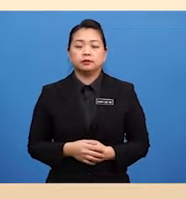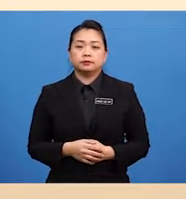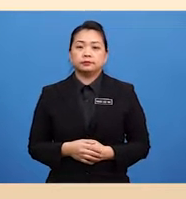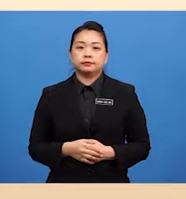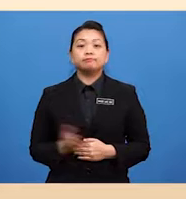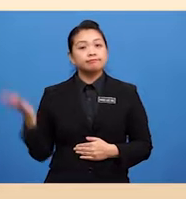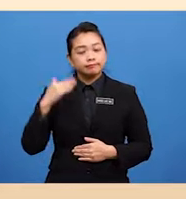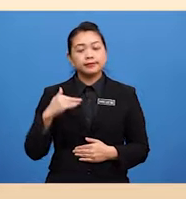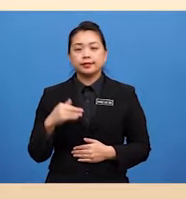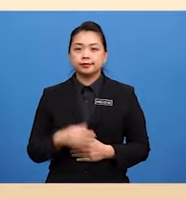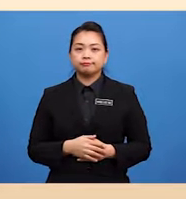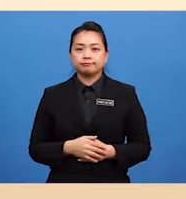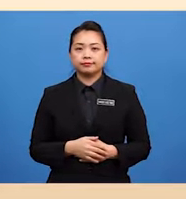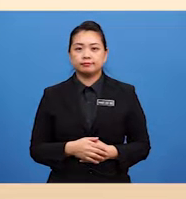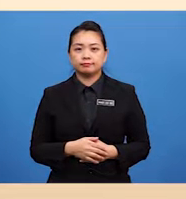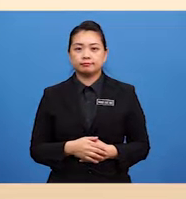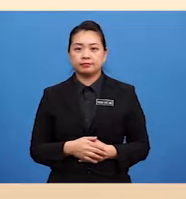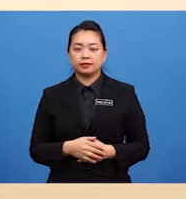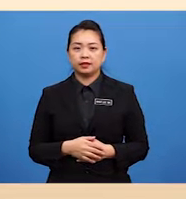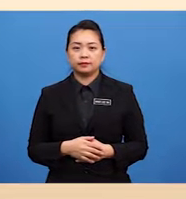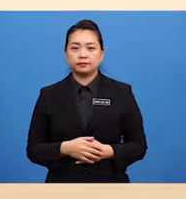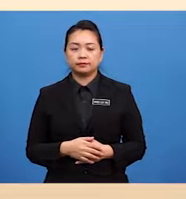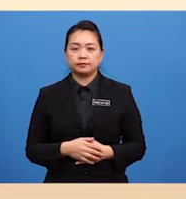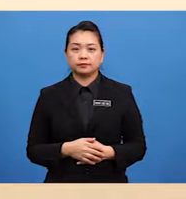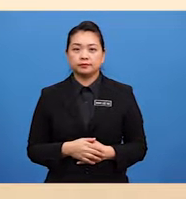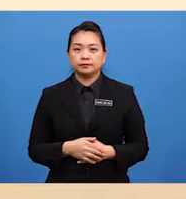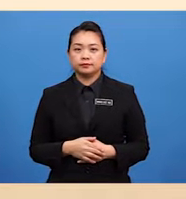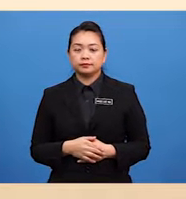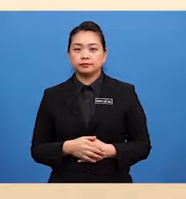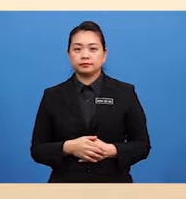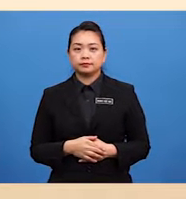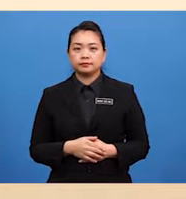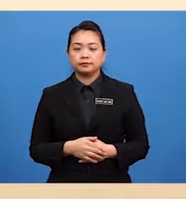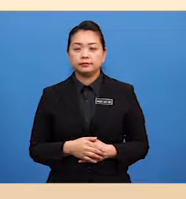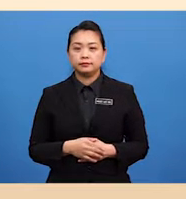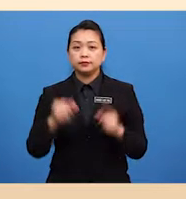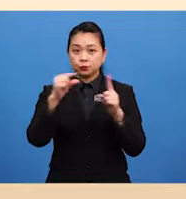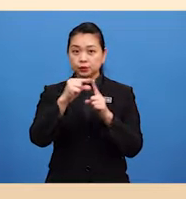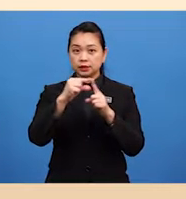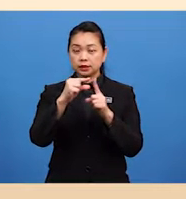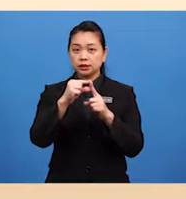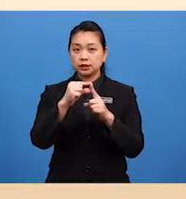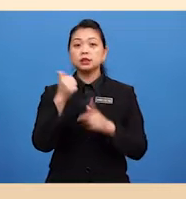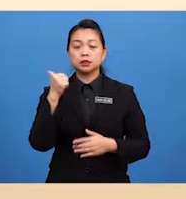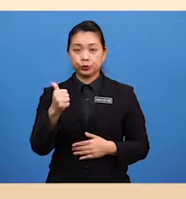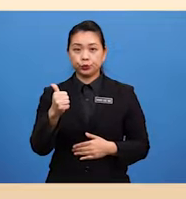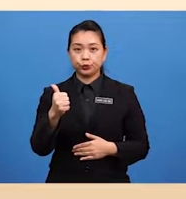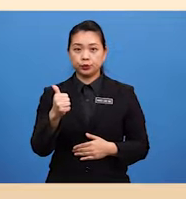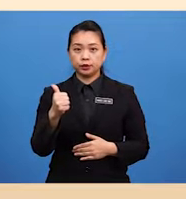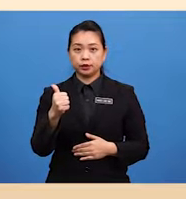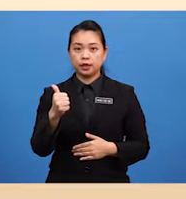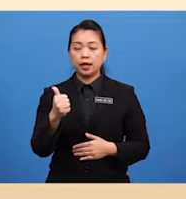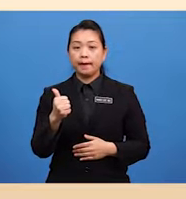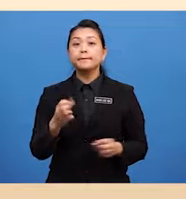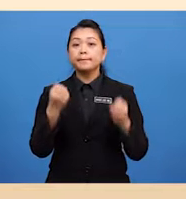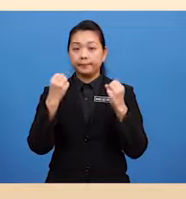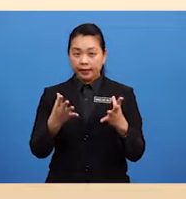Let's Find Out More The Words Are Good Many